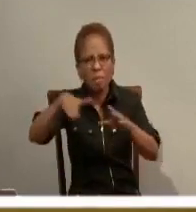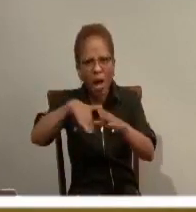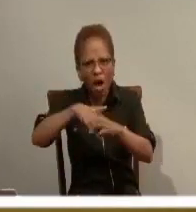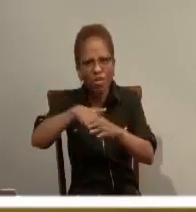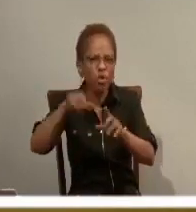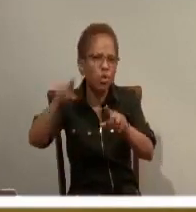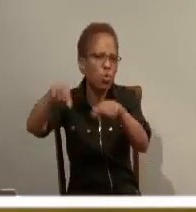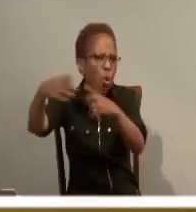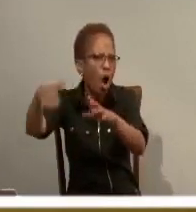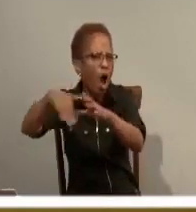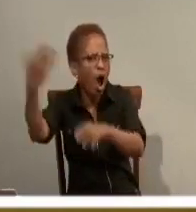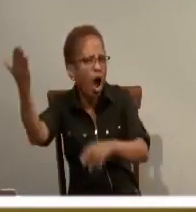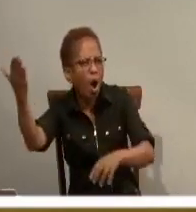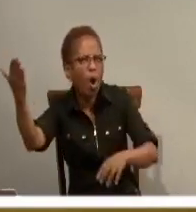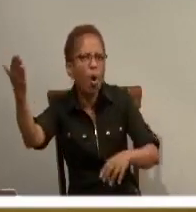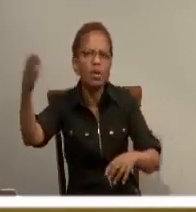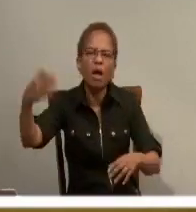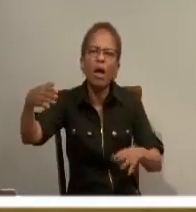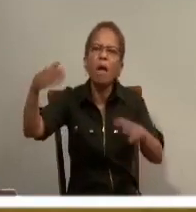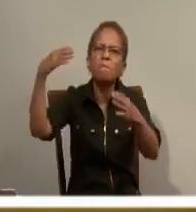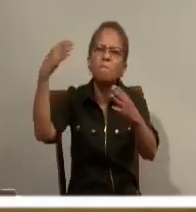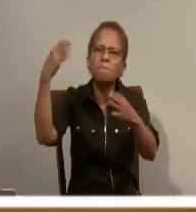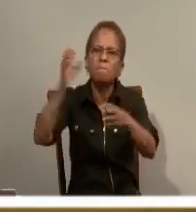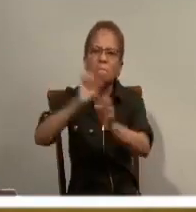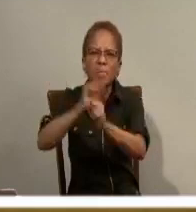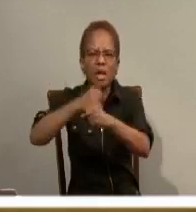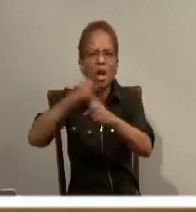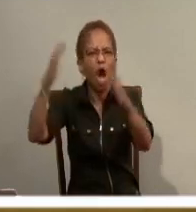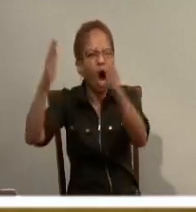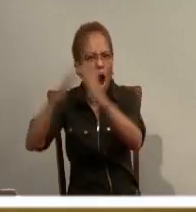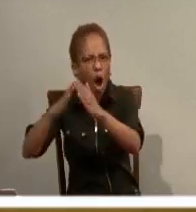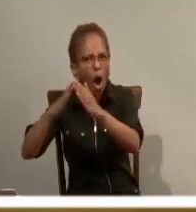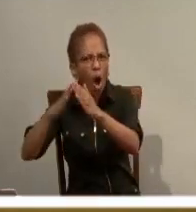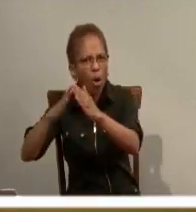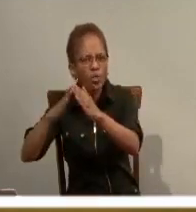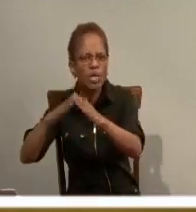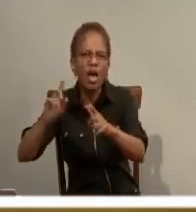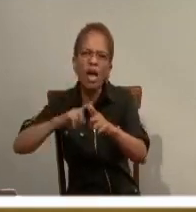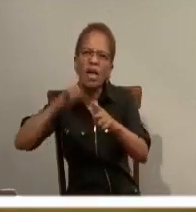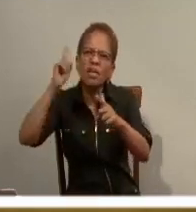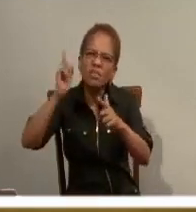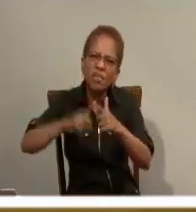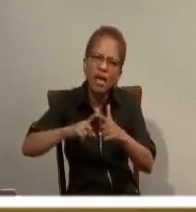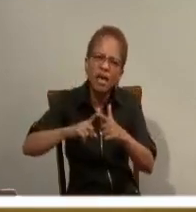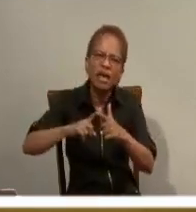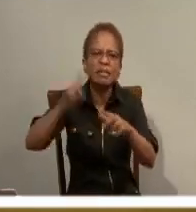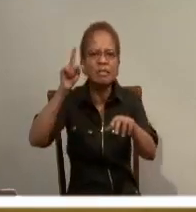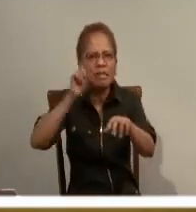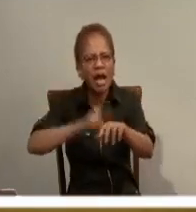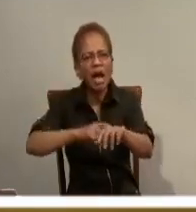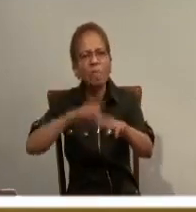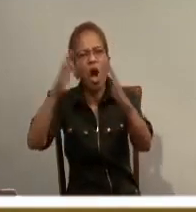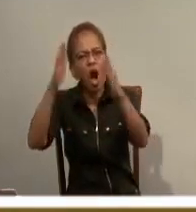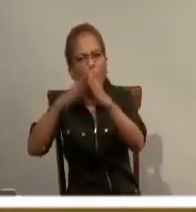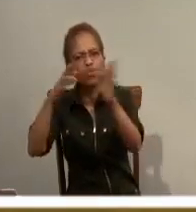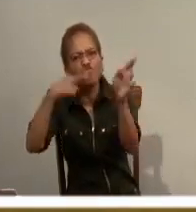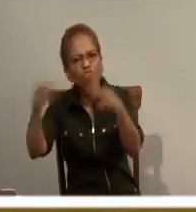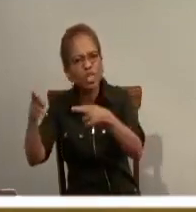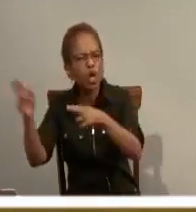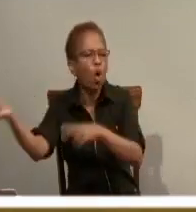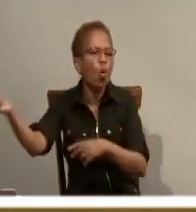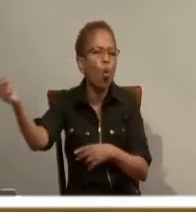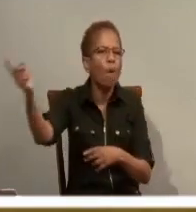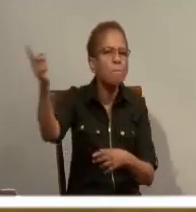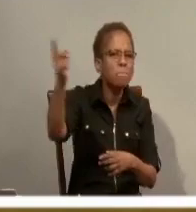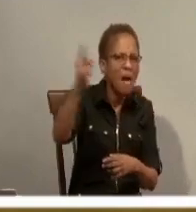what he needs to bring his wife home. then at some stage when the time is ready and the house is ready, he goes back